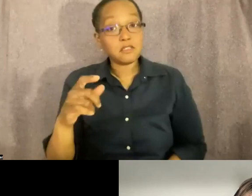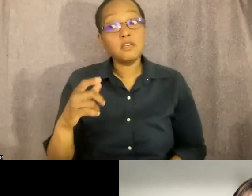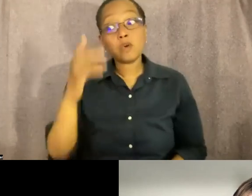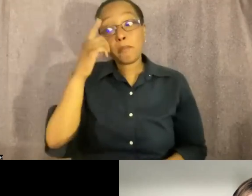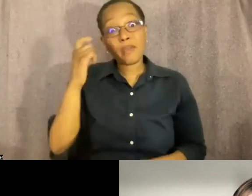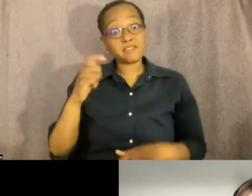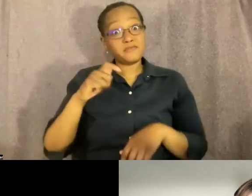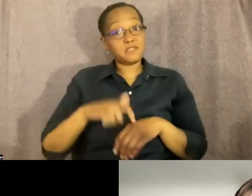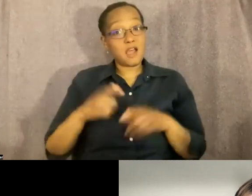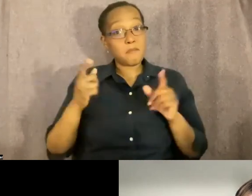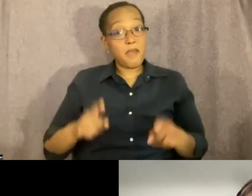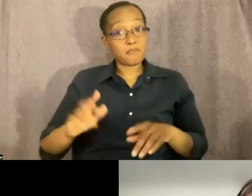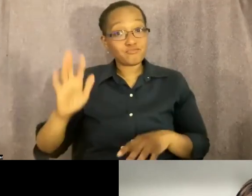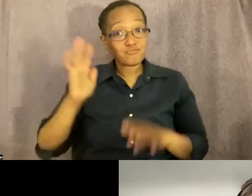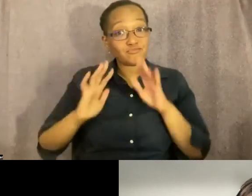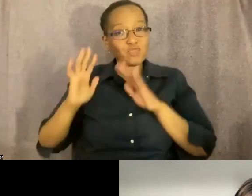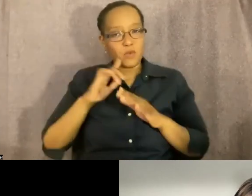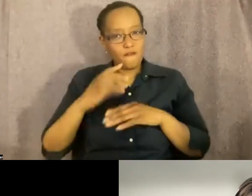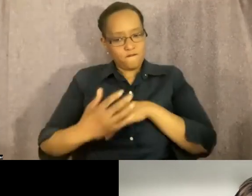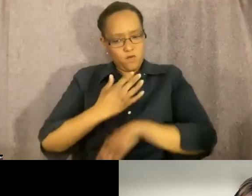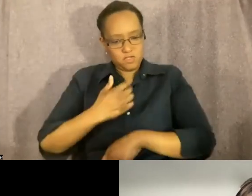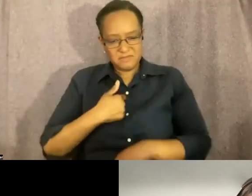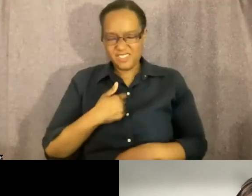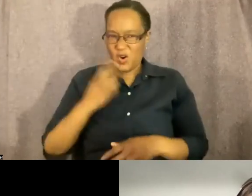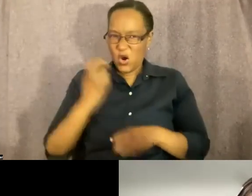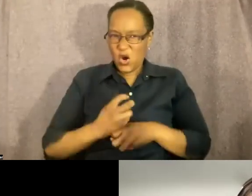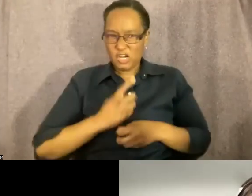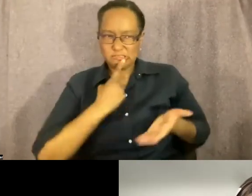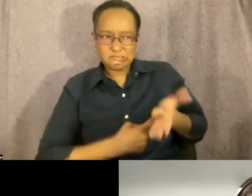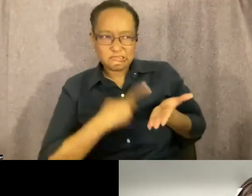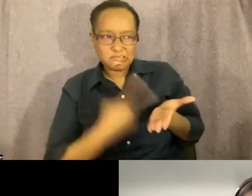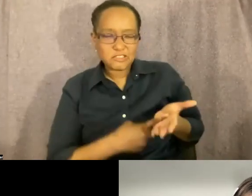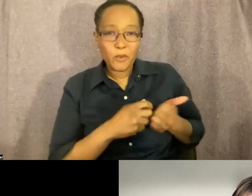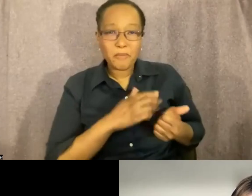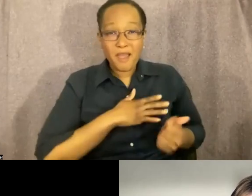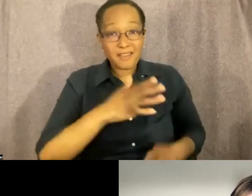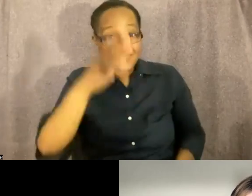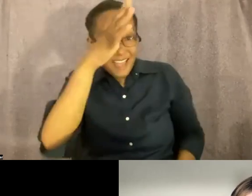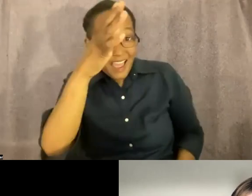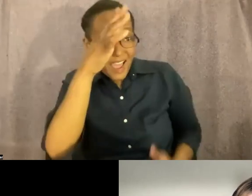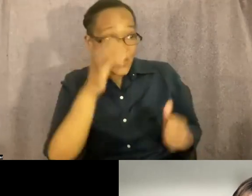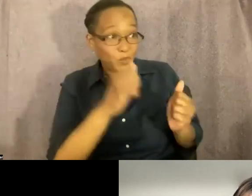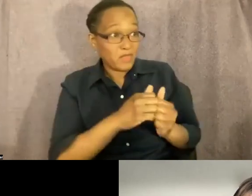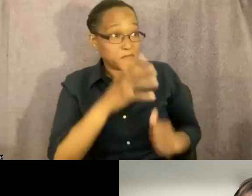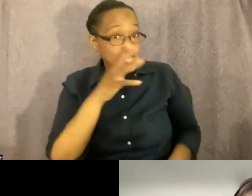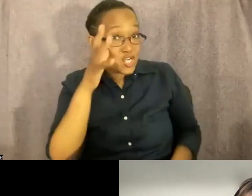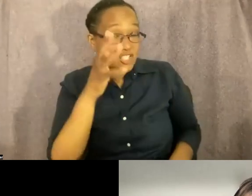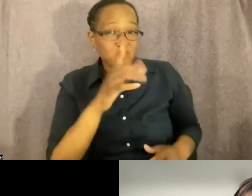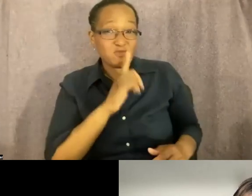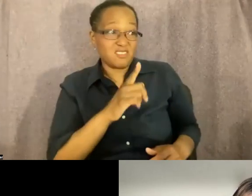were in, it forced me to really have these tough conversations with my dad, with my parents, with my entire family, really, because